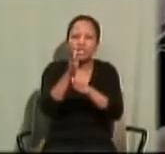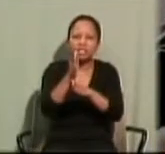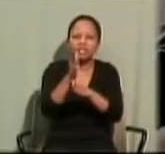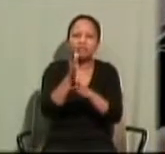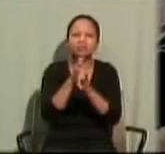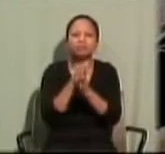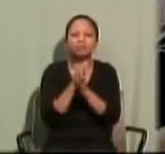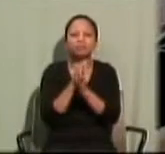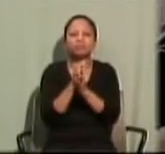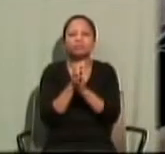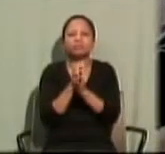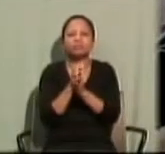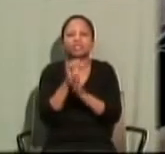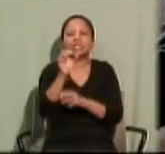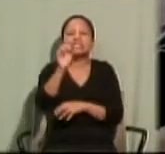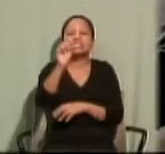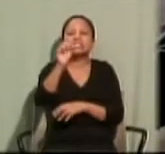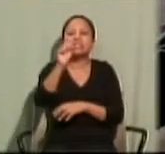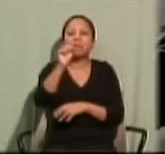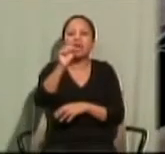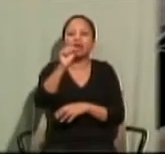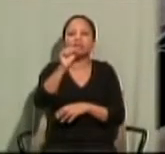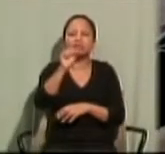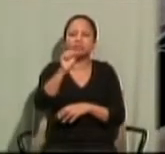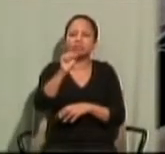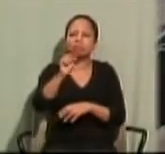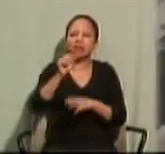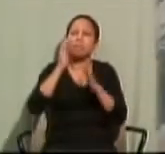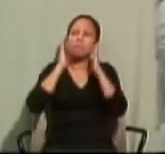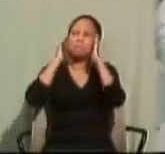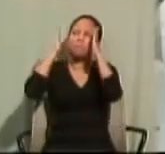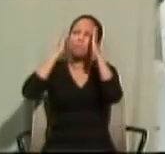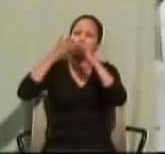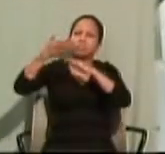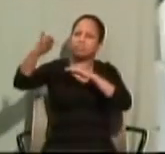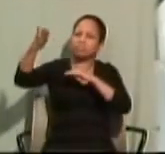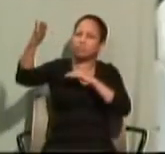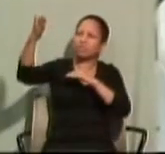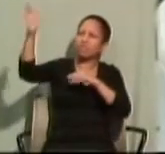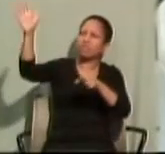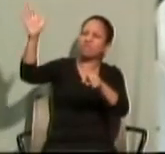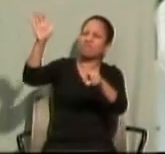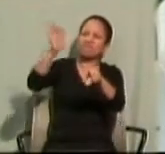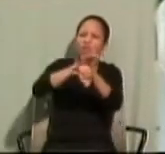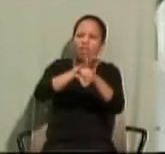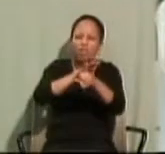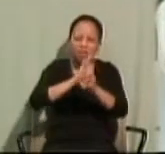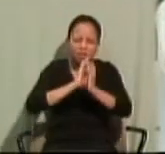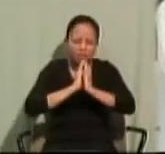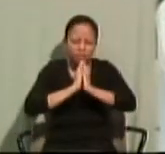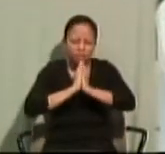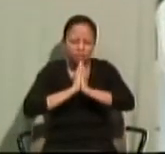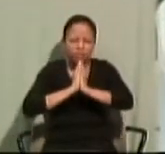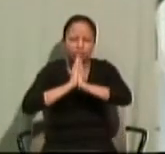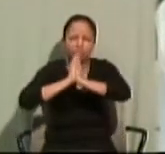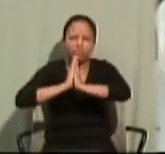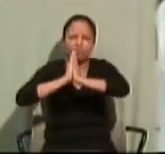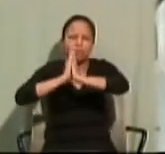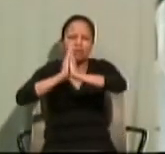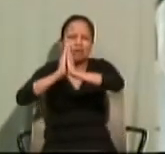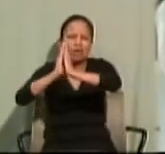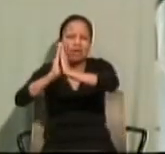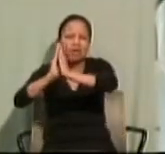devout, devoted to God, a person salvation of prayer, a